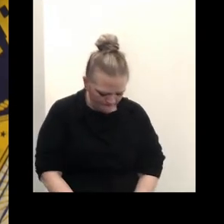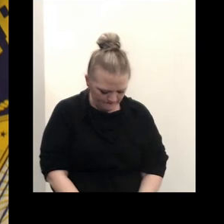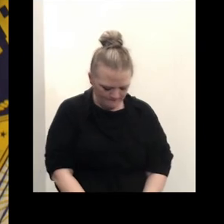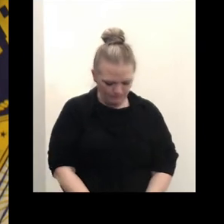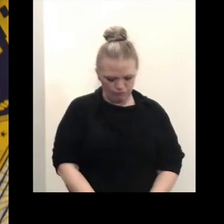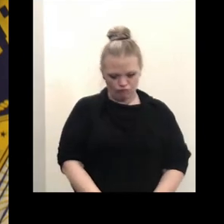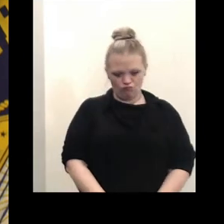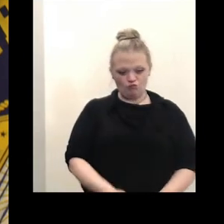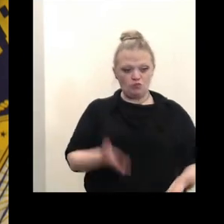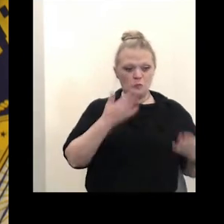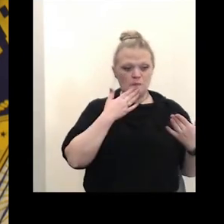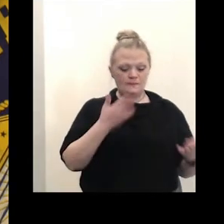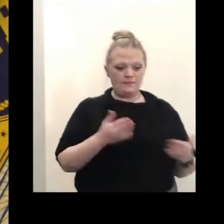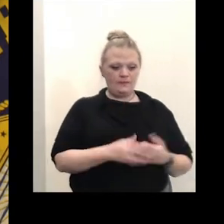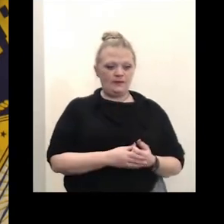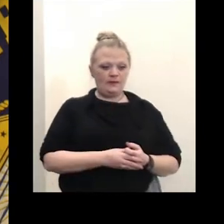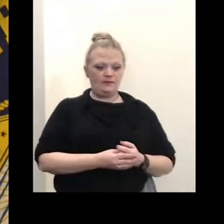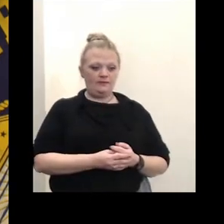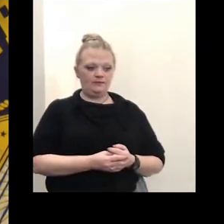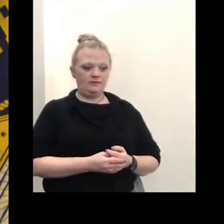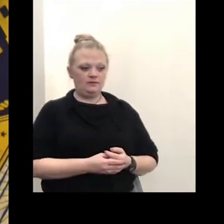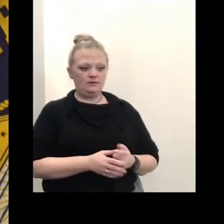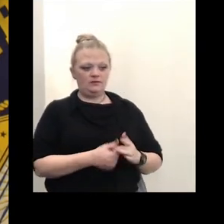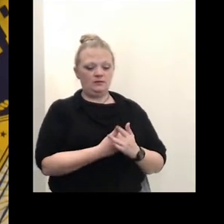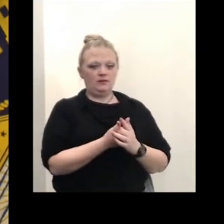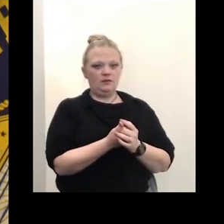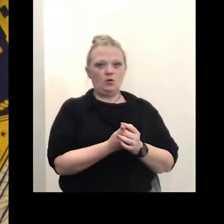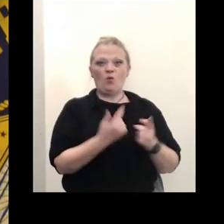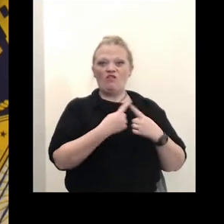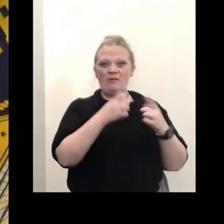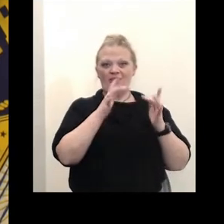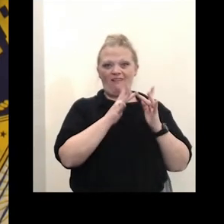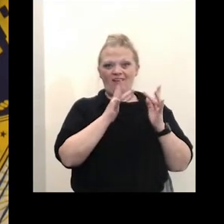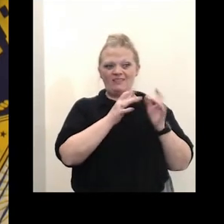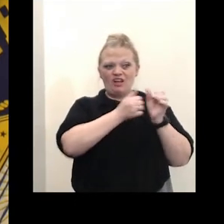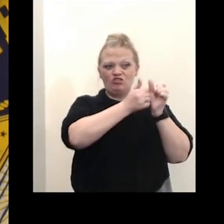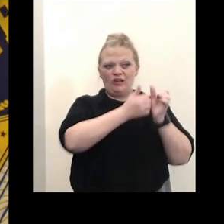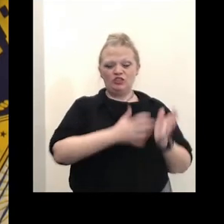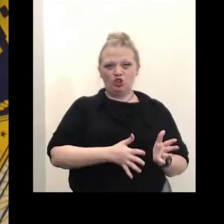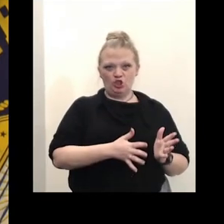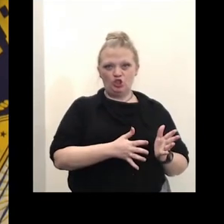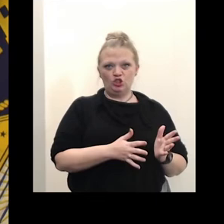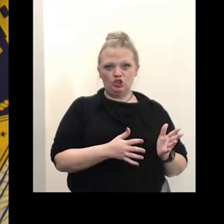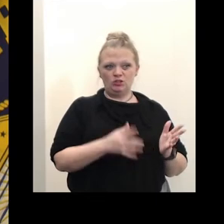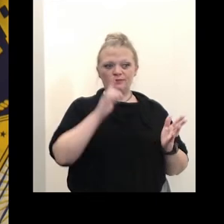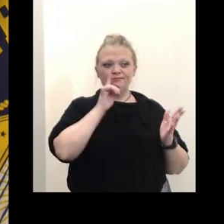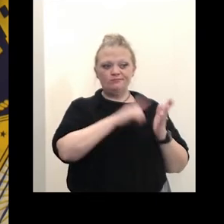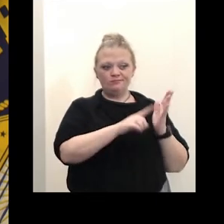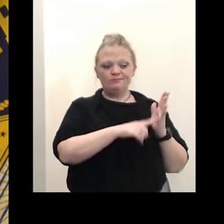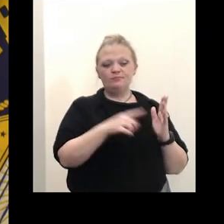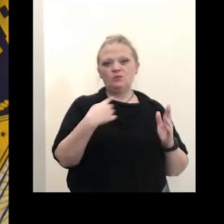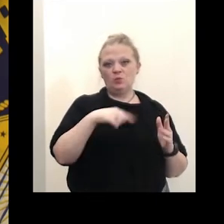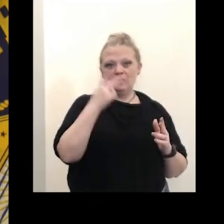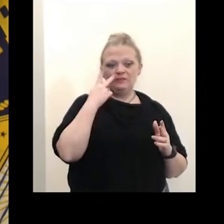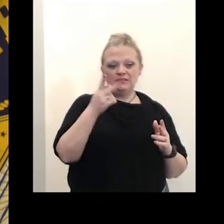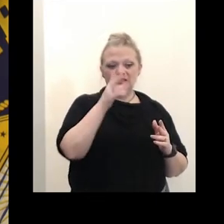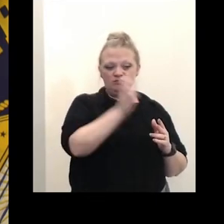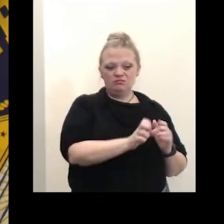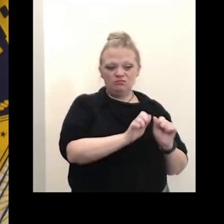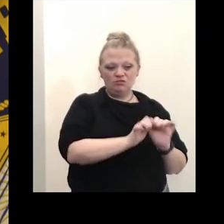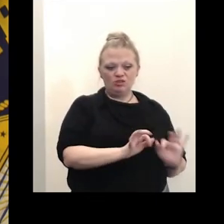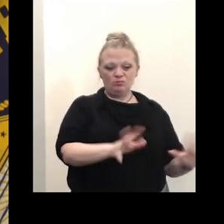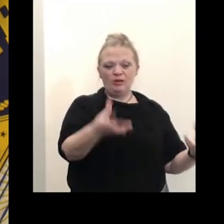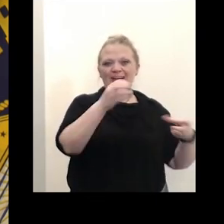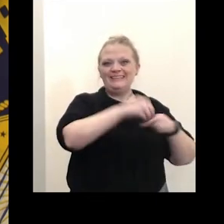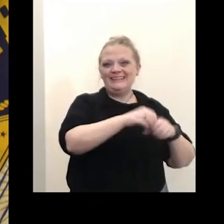thank you well um according to our contact tracers as the county executive mentioned we are seeing transmission within households that's households